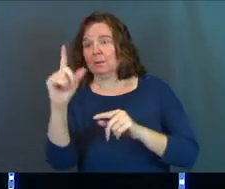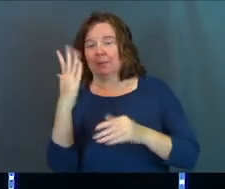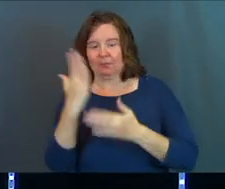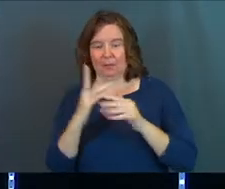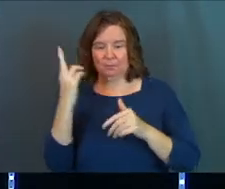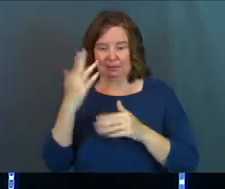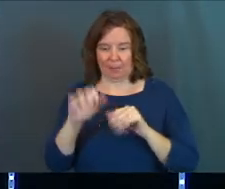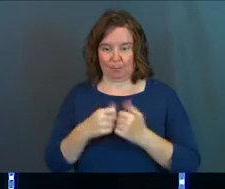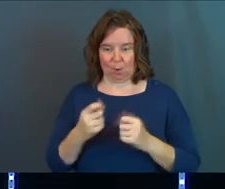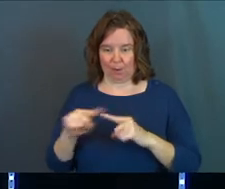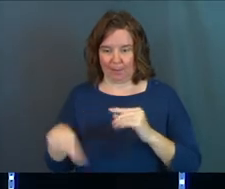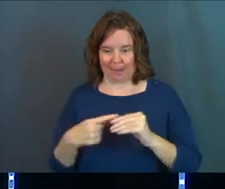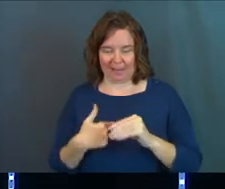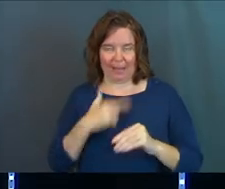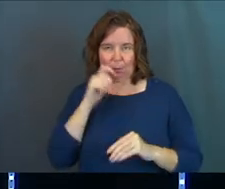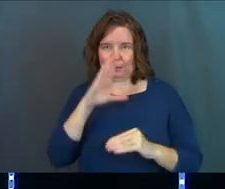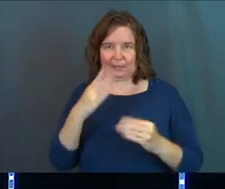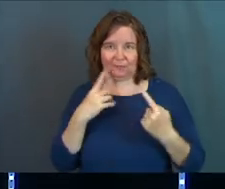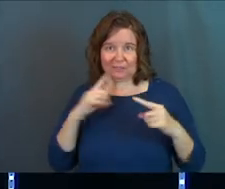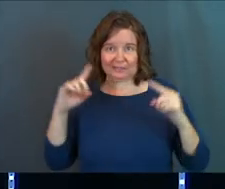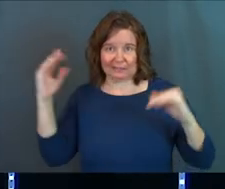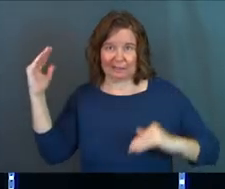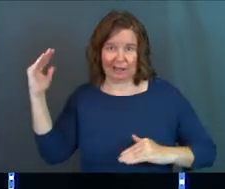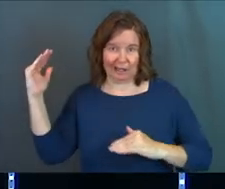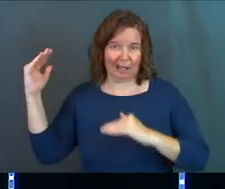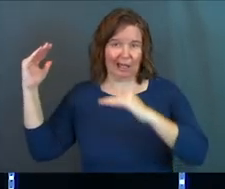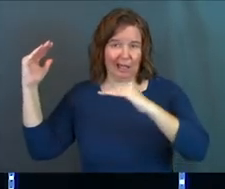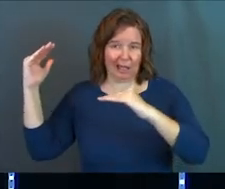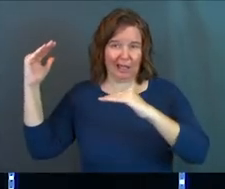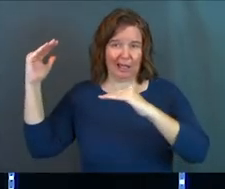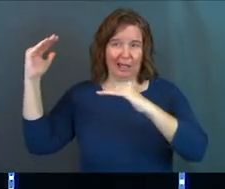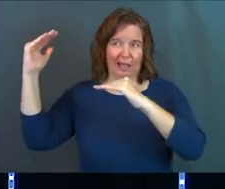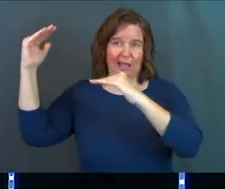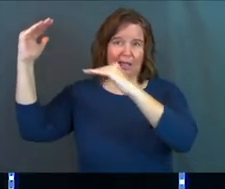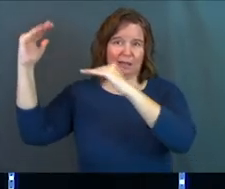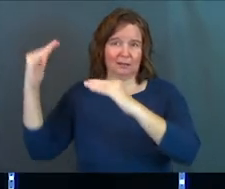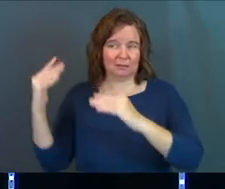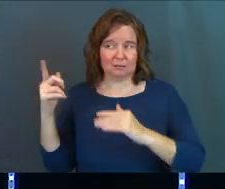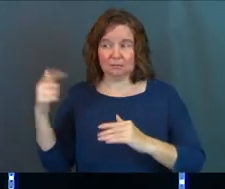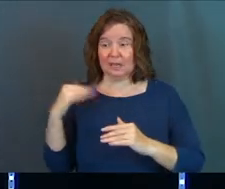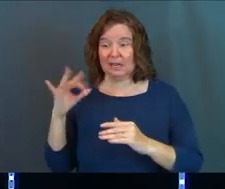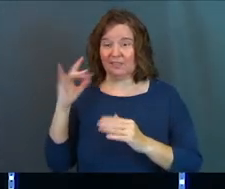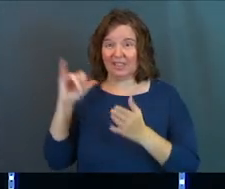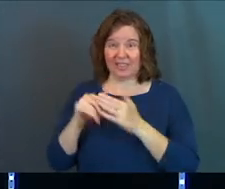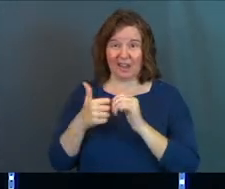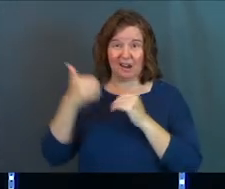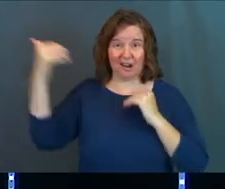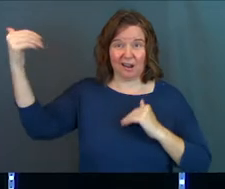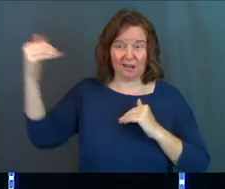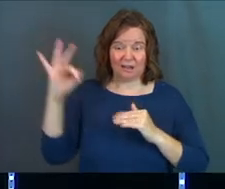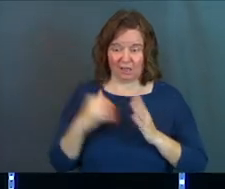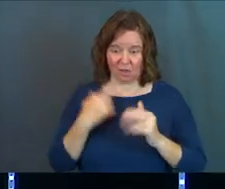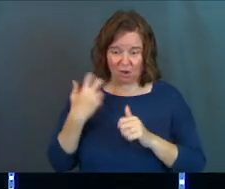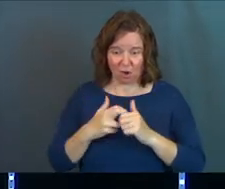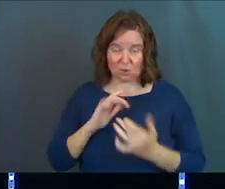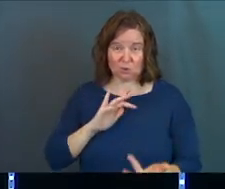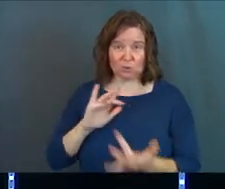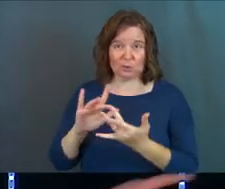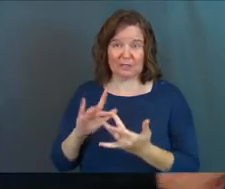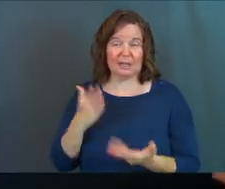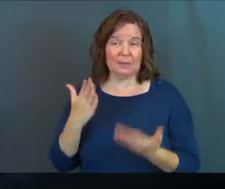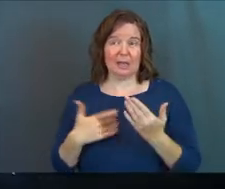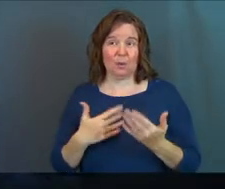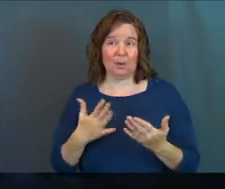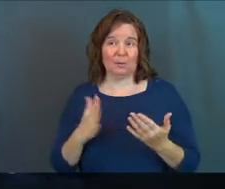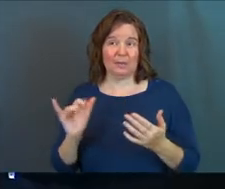something's broke about me and I'm never going to reach him because he's so far away. And if he's that far away, if he's that hard to reach,